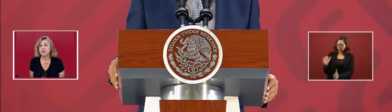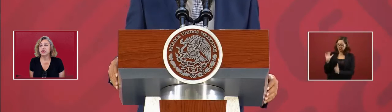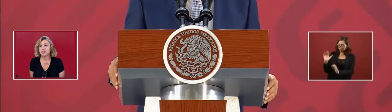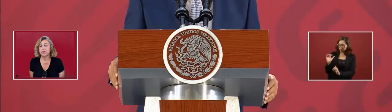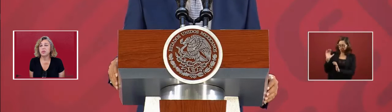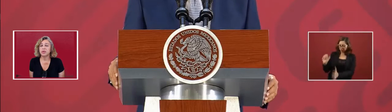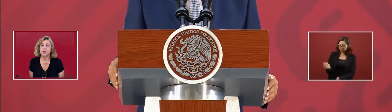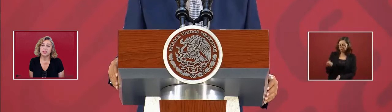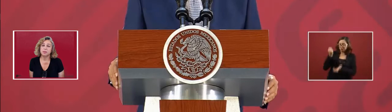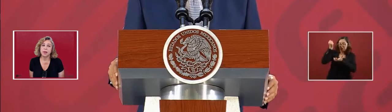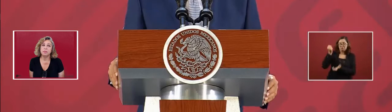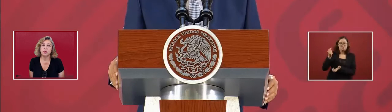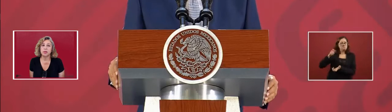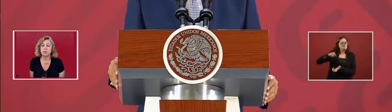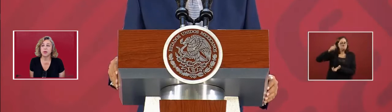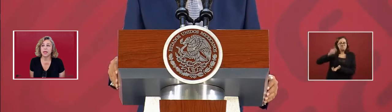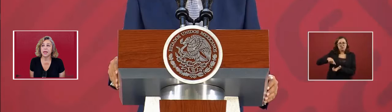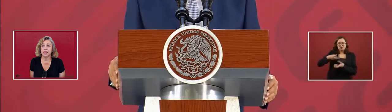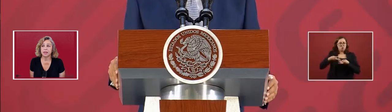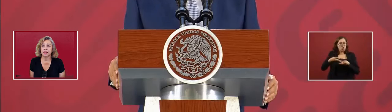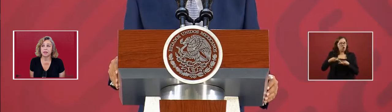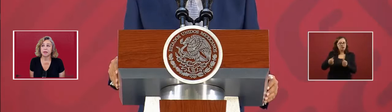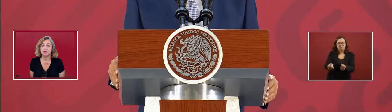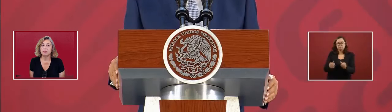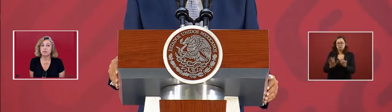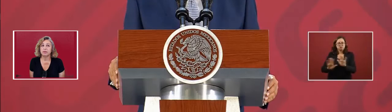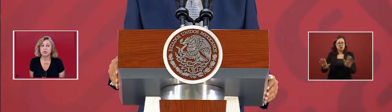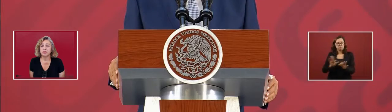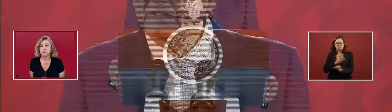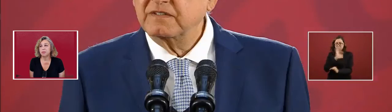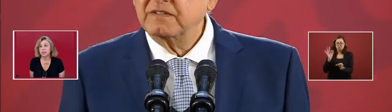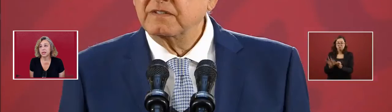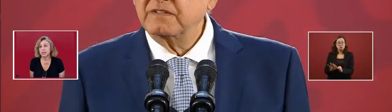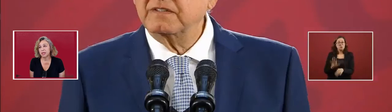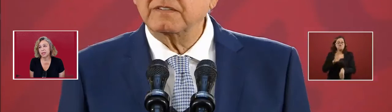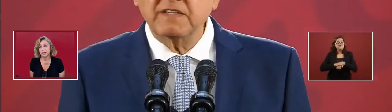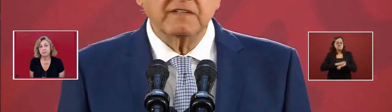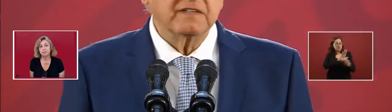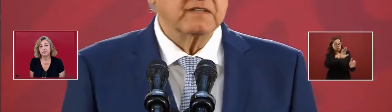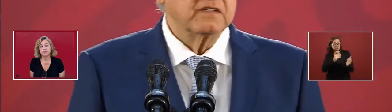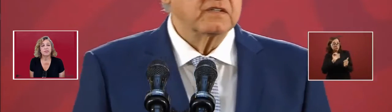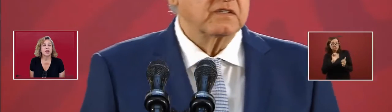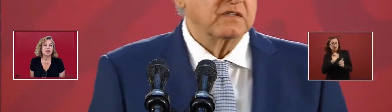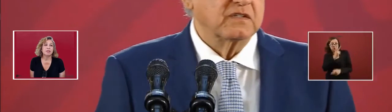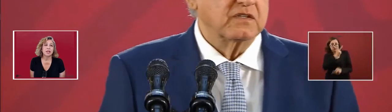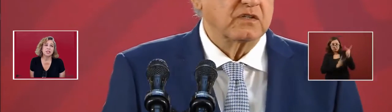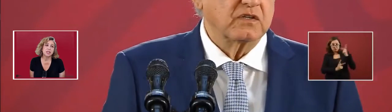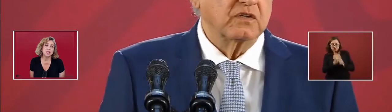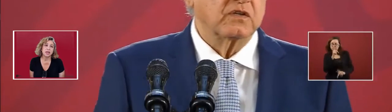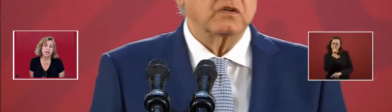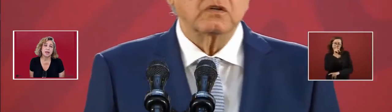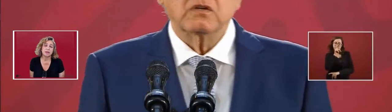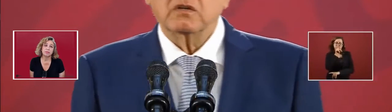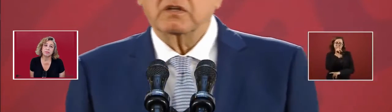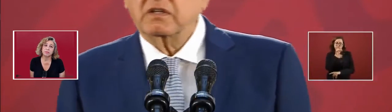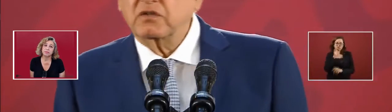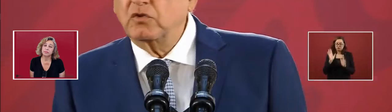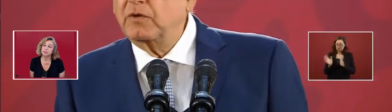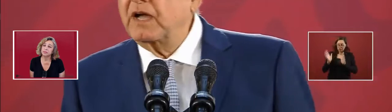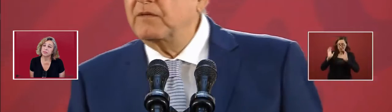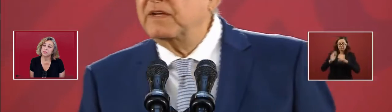making sure that we do not spend more than we get to the public hacienda. That is to say,